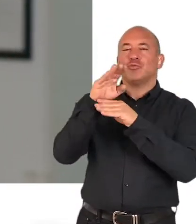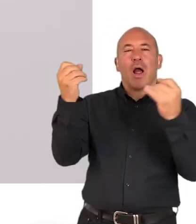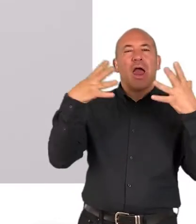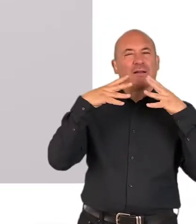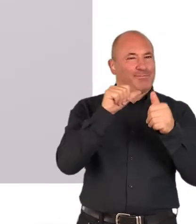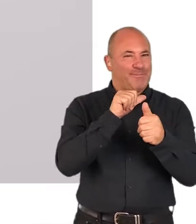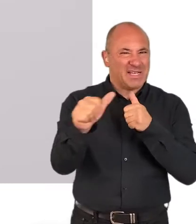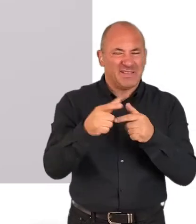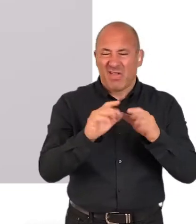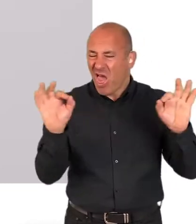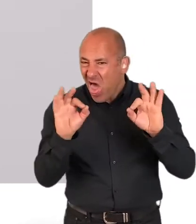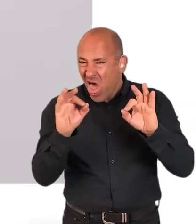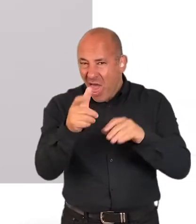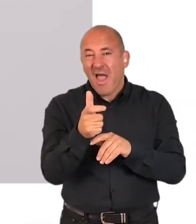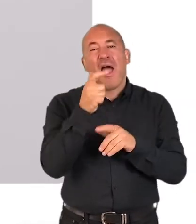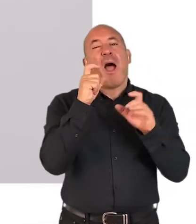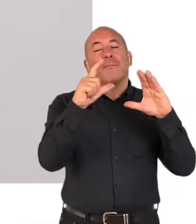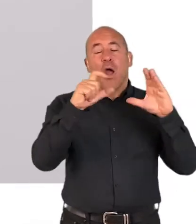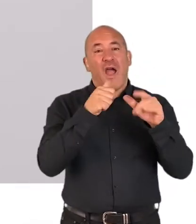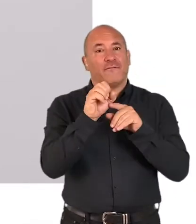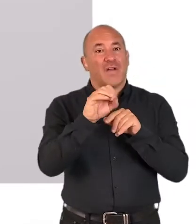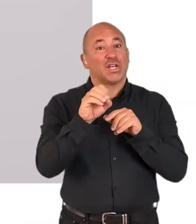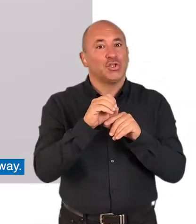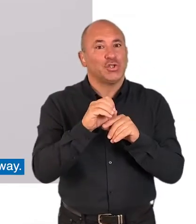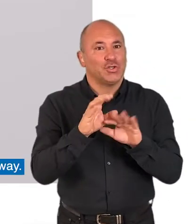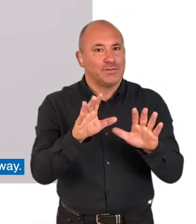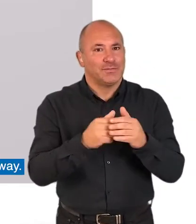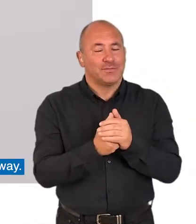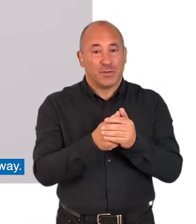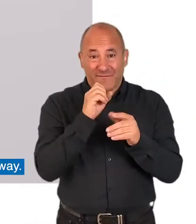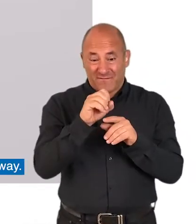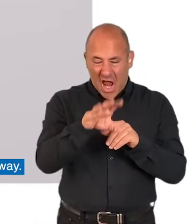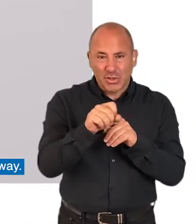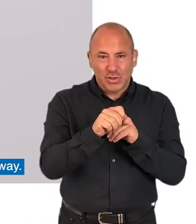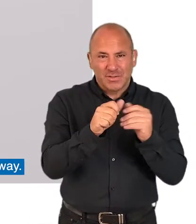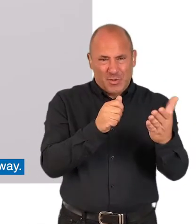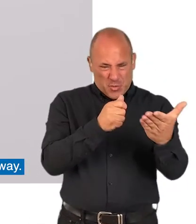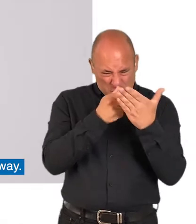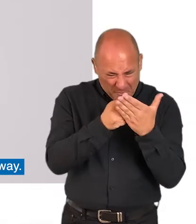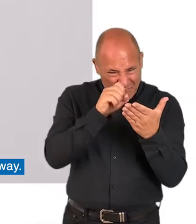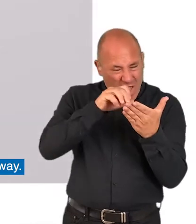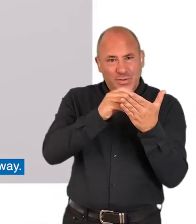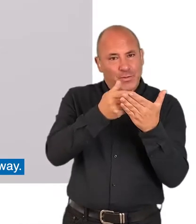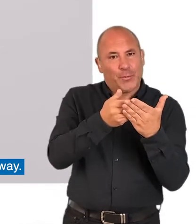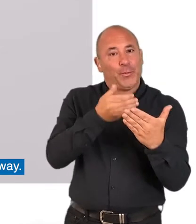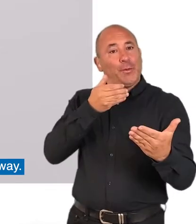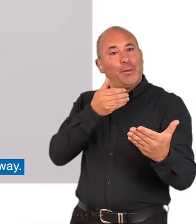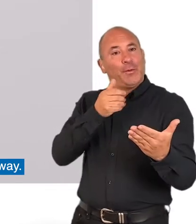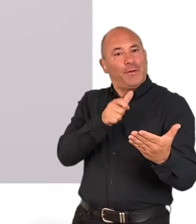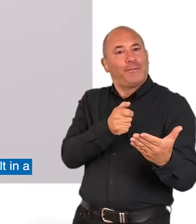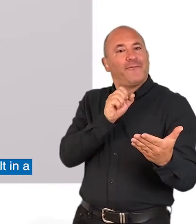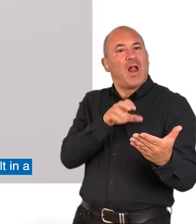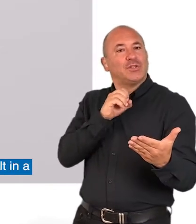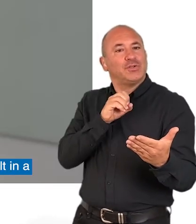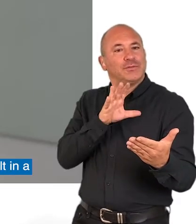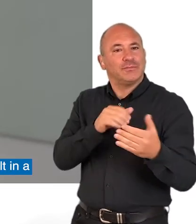best, and if not, consider using your camera flash. If you're using your flash, hold the camera a little bit further away.